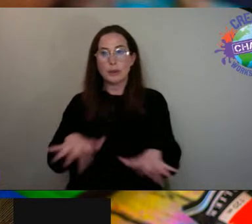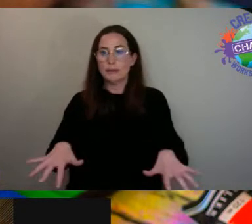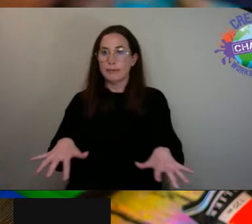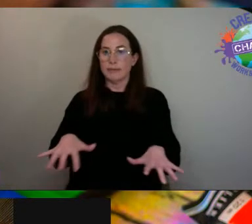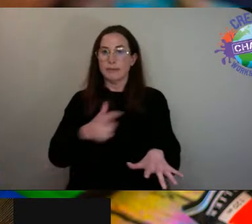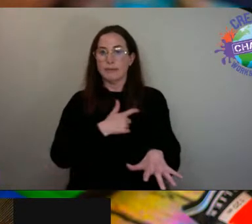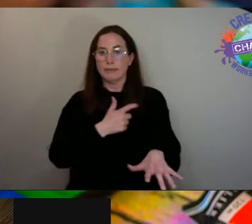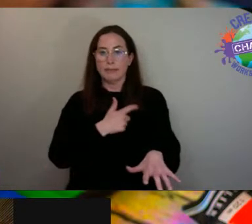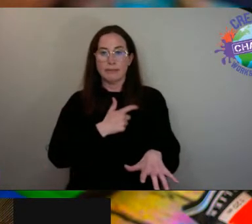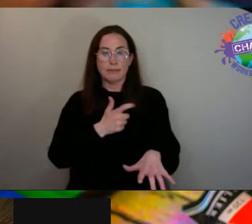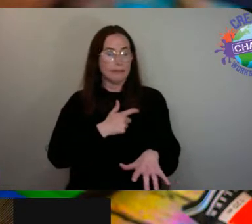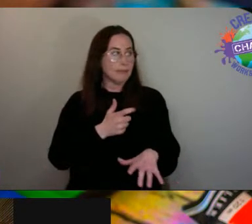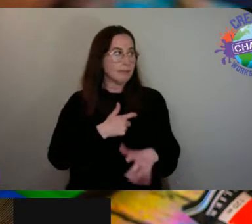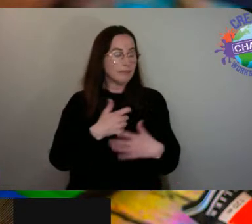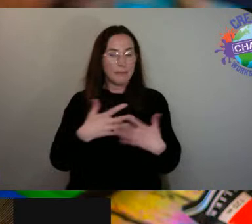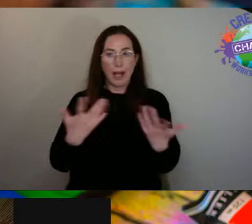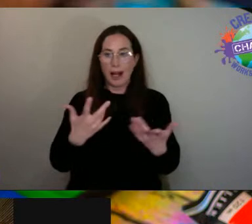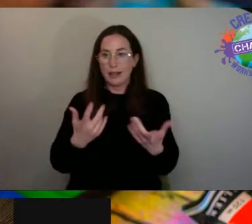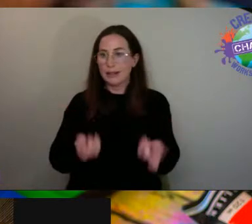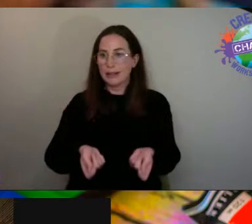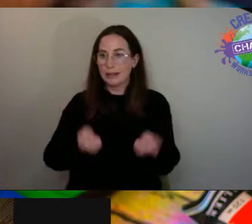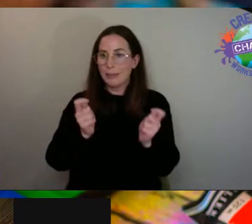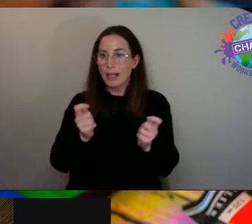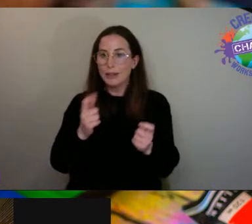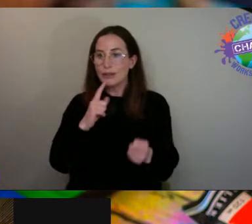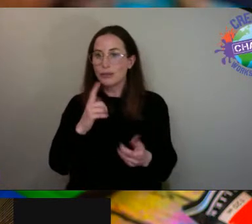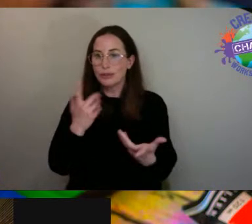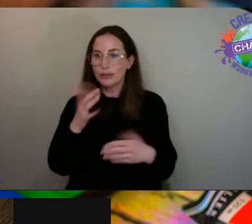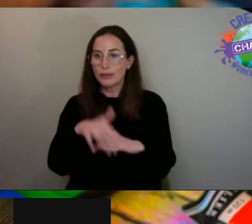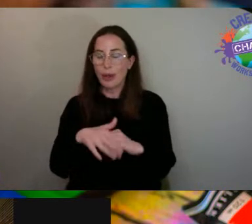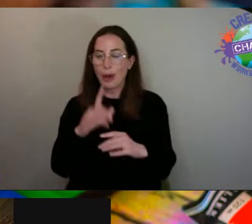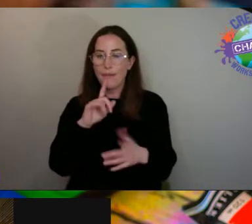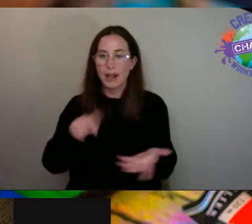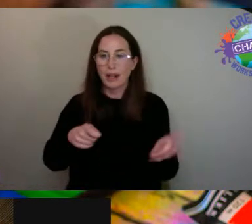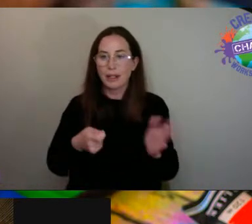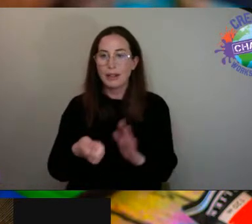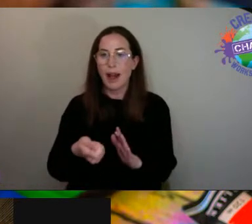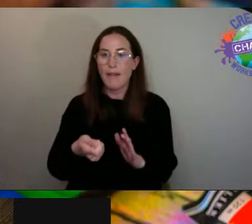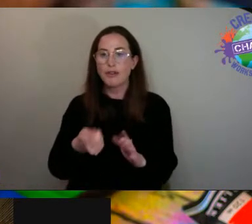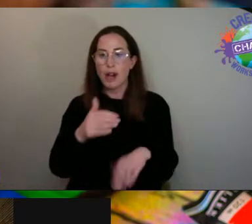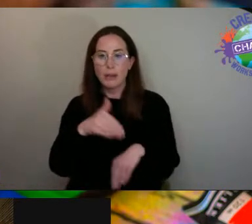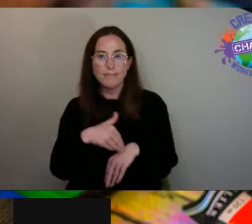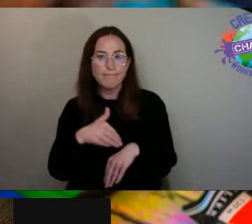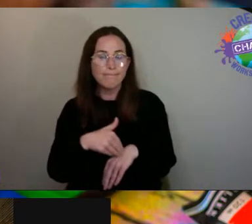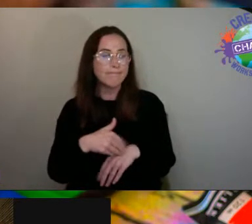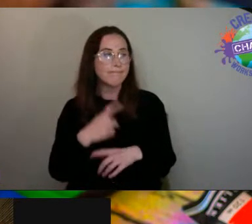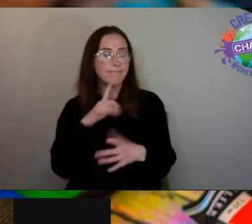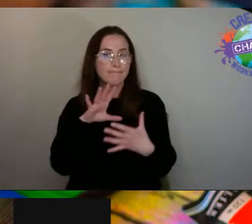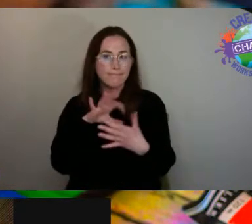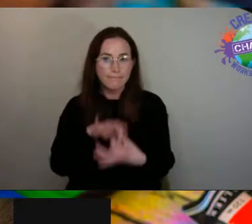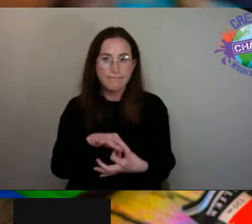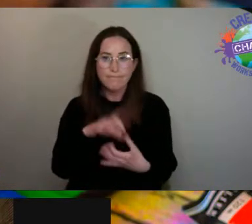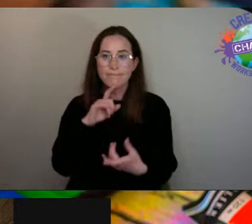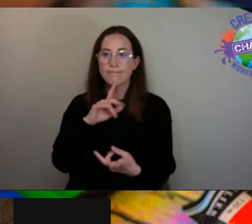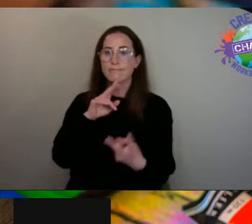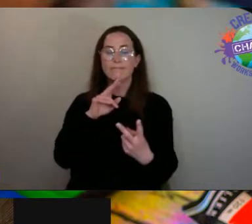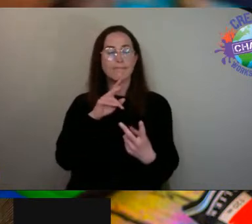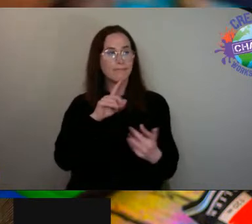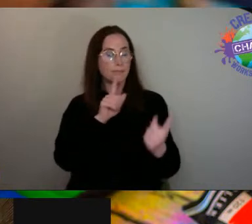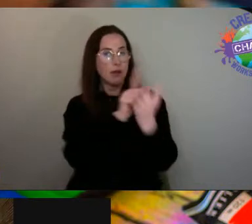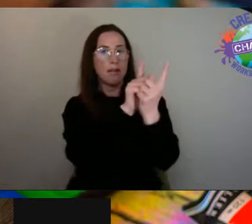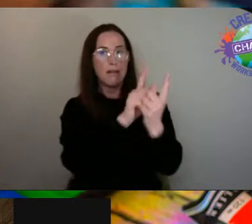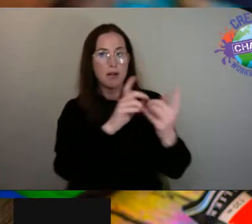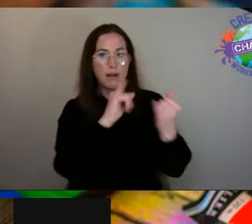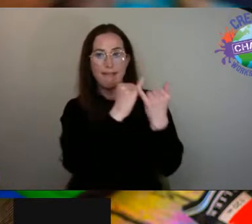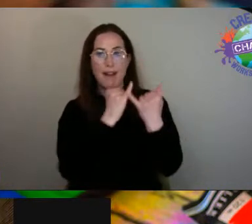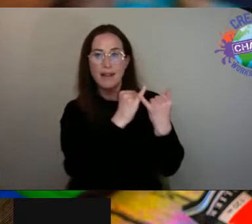Just anything mentioned of kind of anything knife crime related or, you know, seeing people in confrontations would